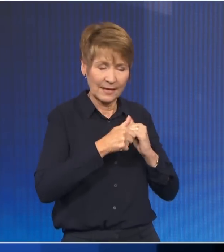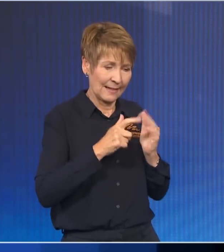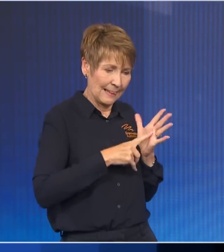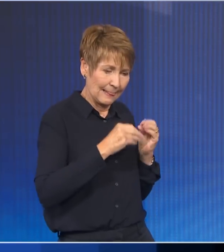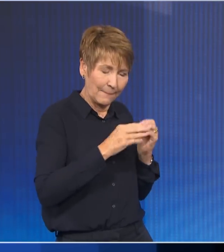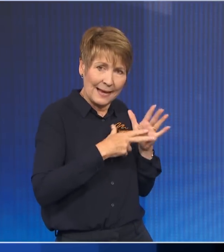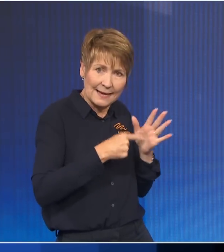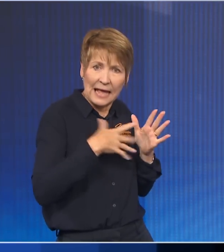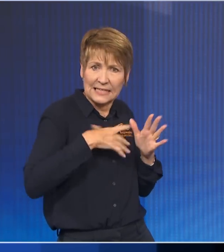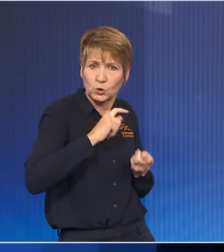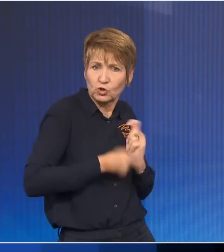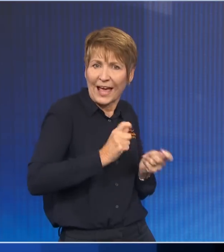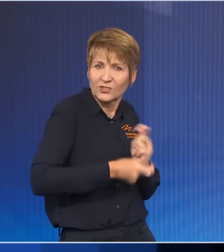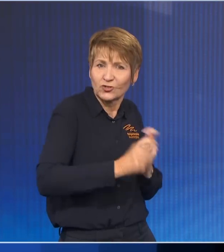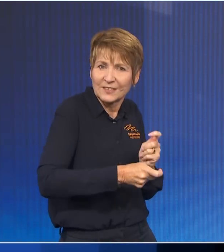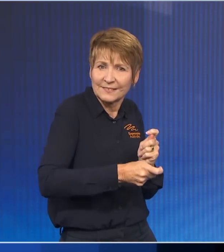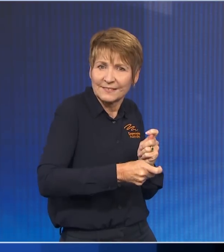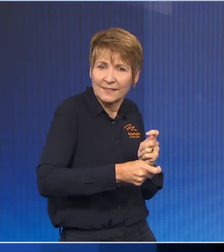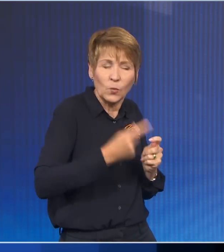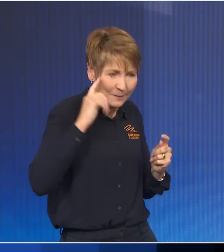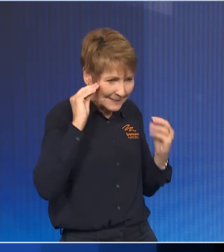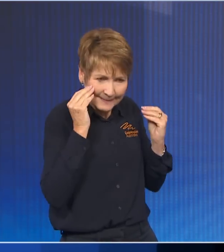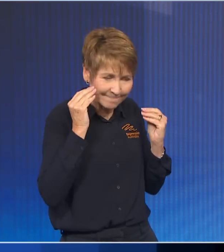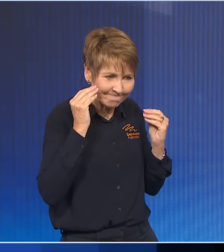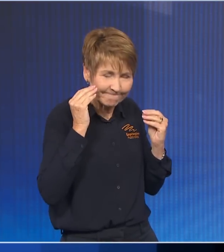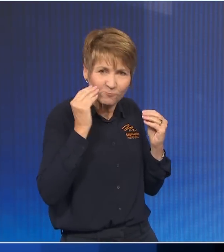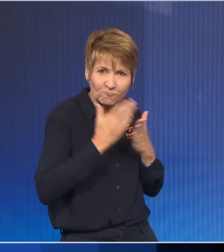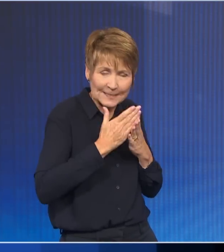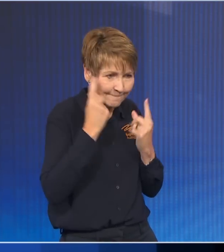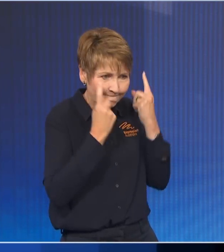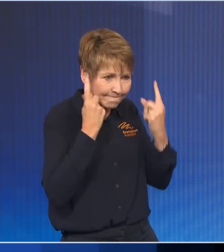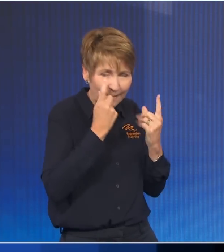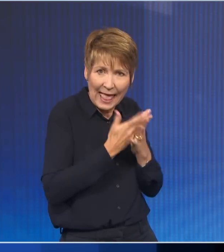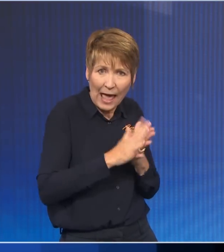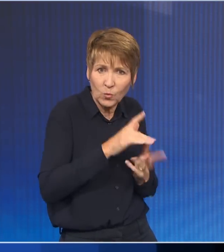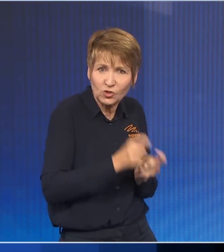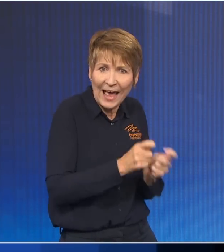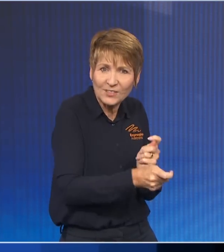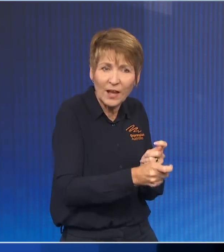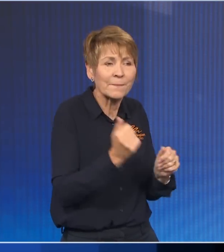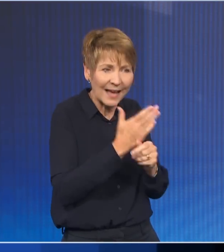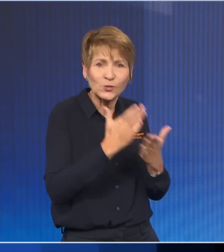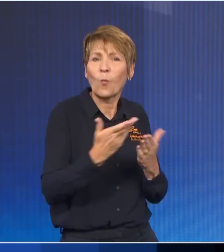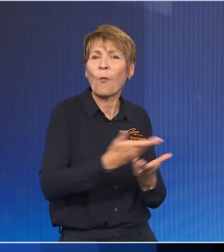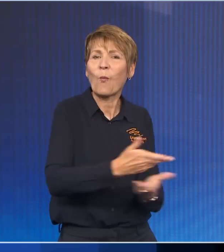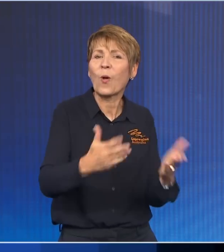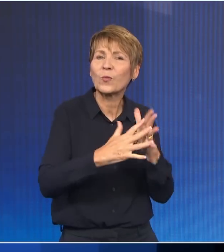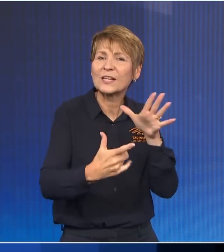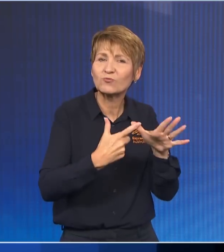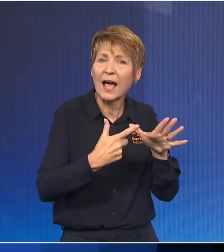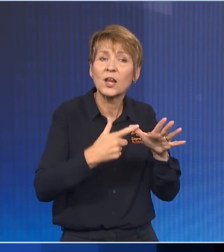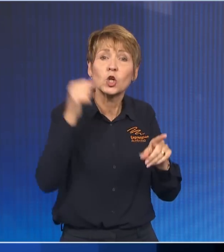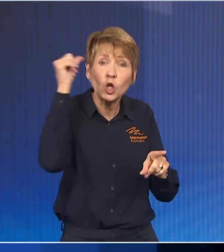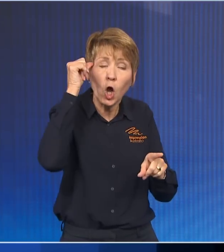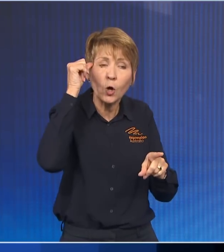been working through those changes to ensure that the people of Western Australia know that we have learnt from the